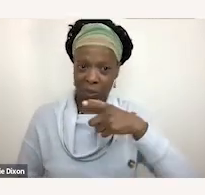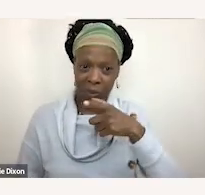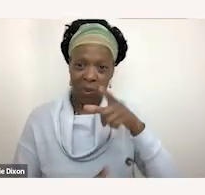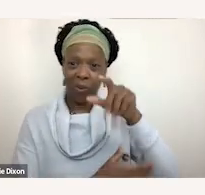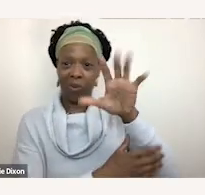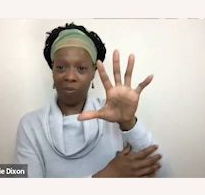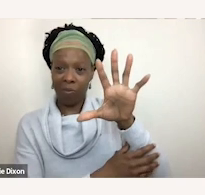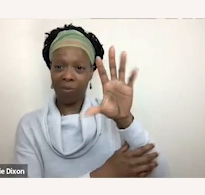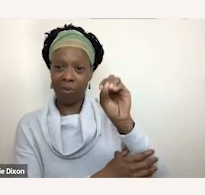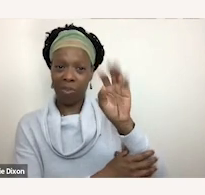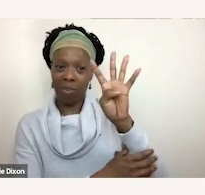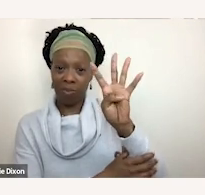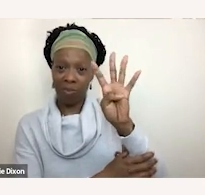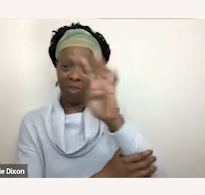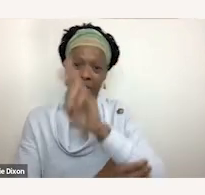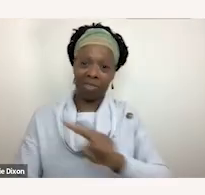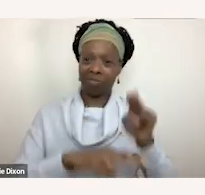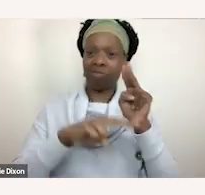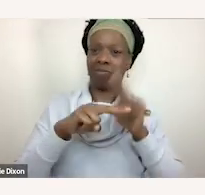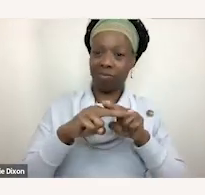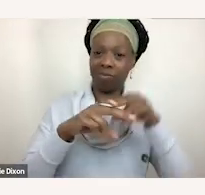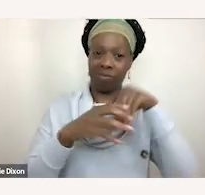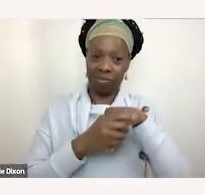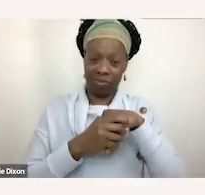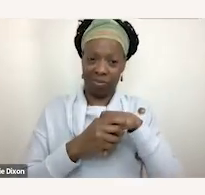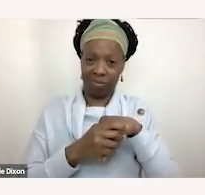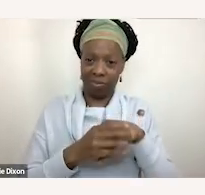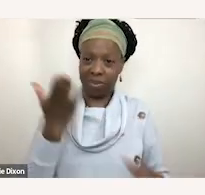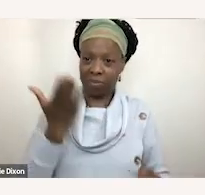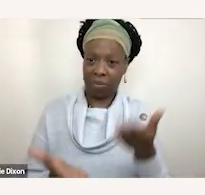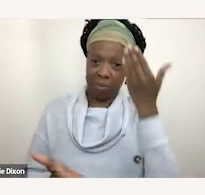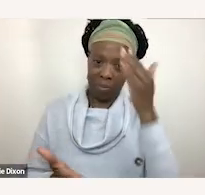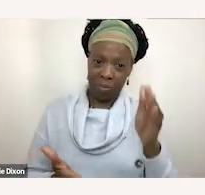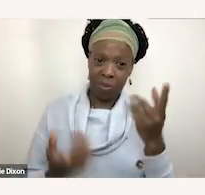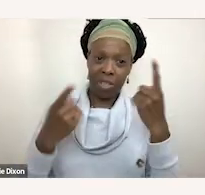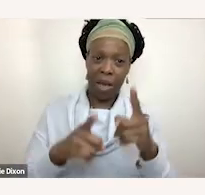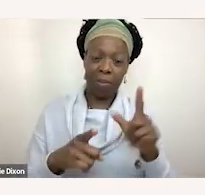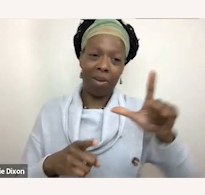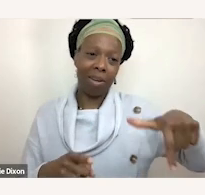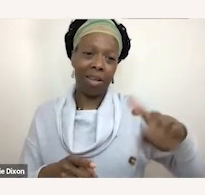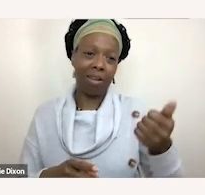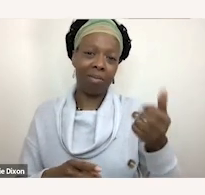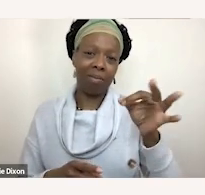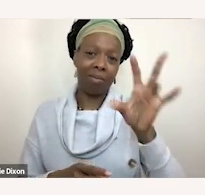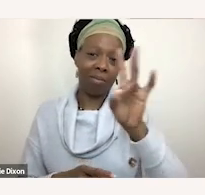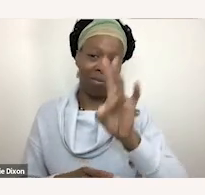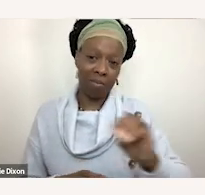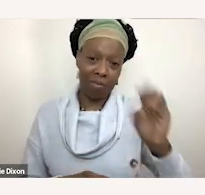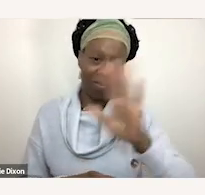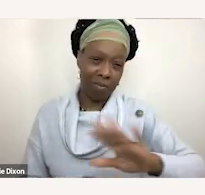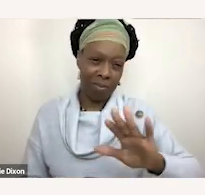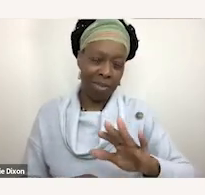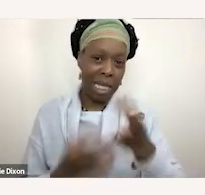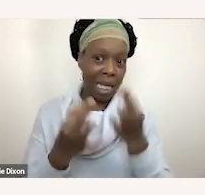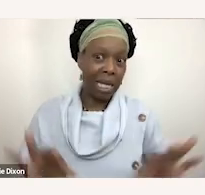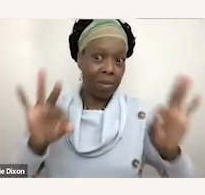sit-in which if you didn't know you might already occurred in the late 1970s um notable for a lot of